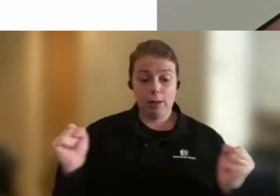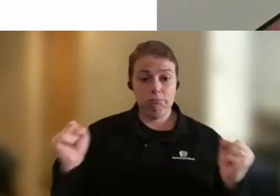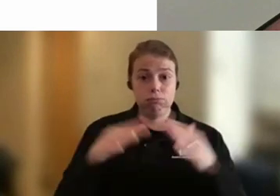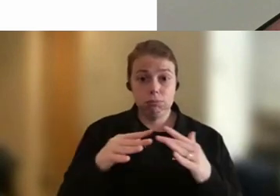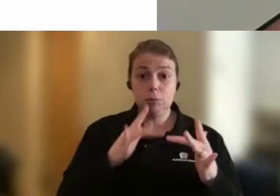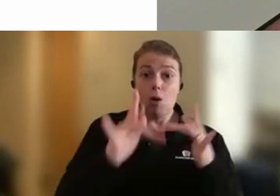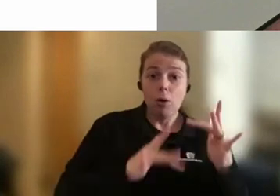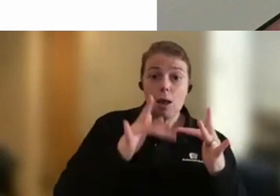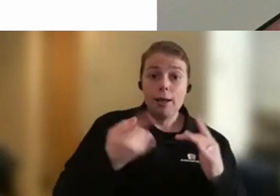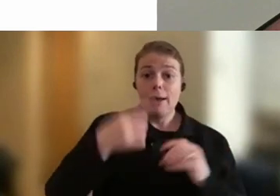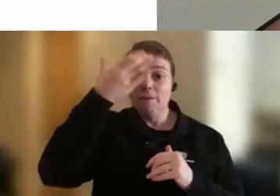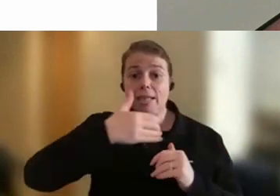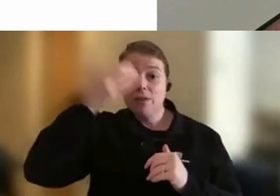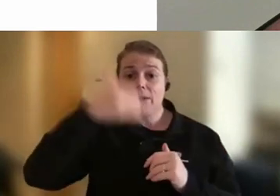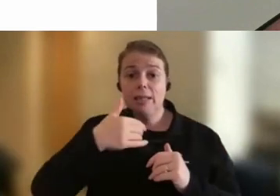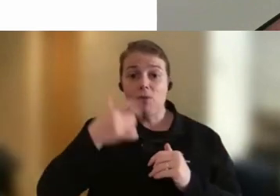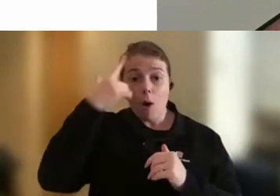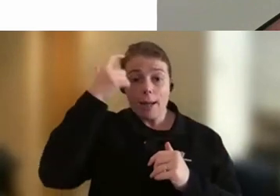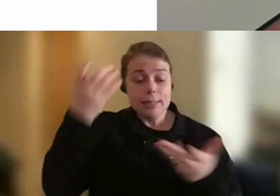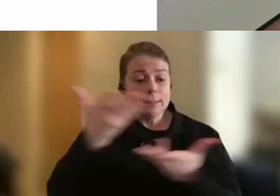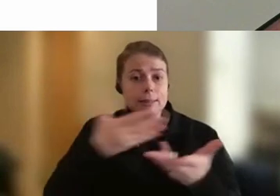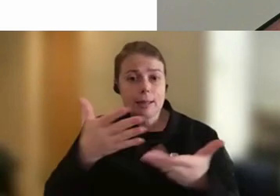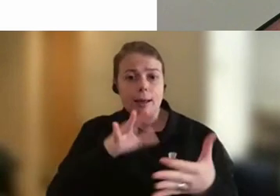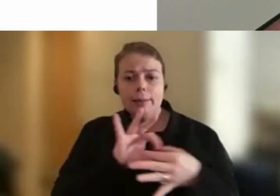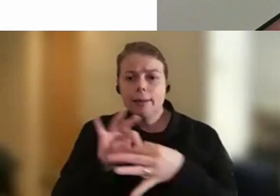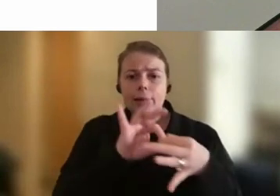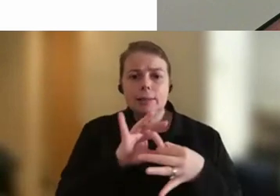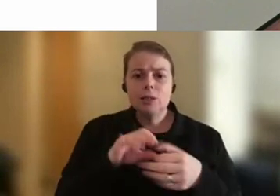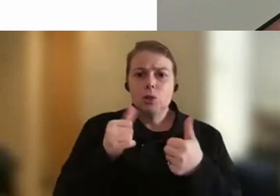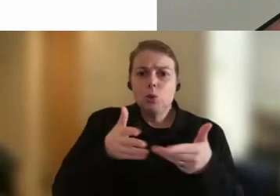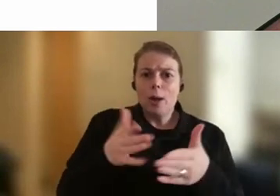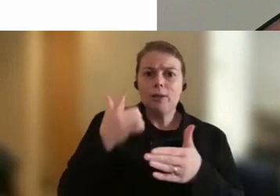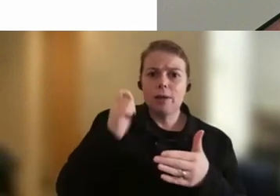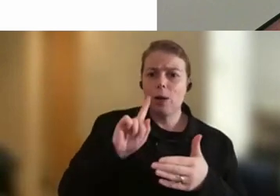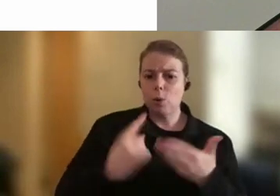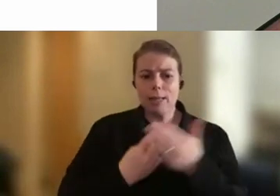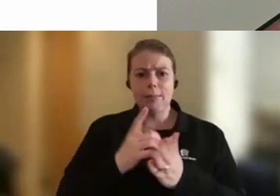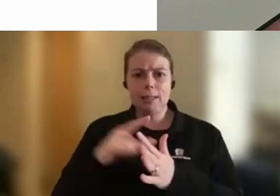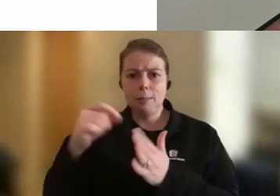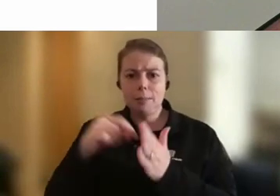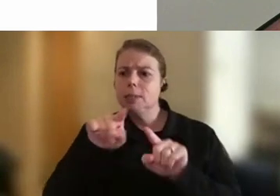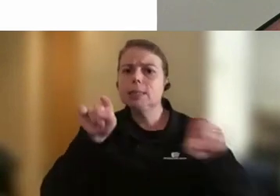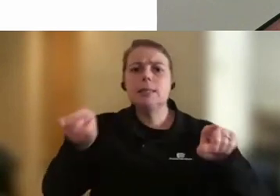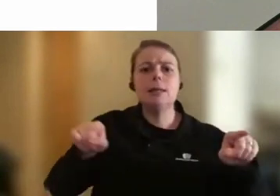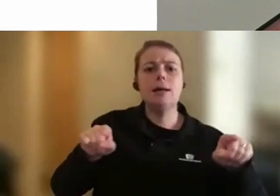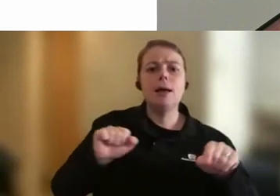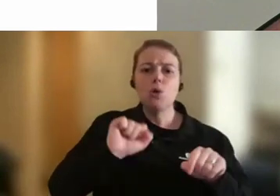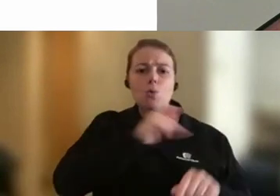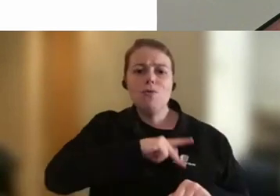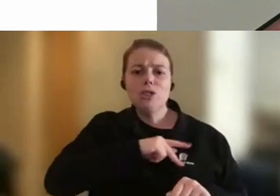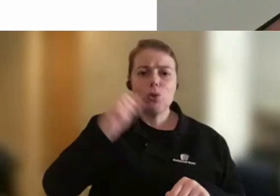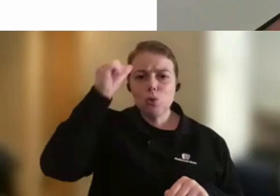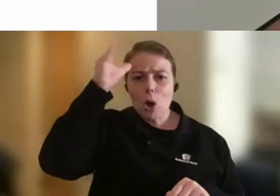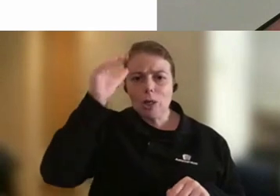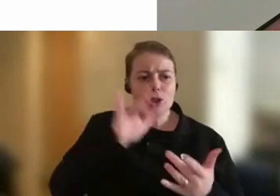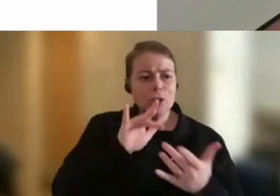to connect. It is a great way to find out what is happening in other departments and broaden your professional knowledge and network. If